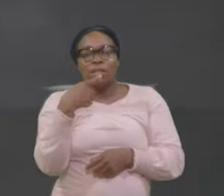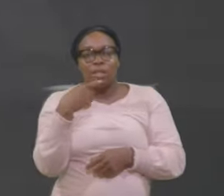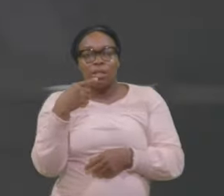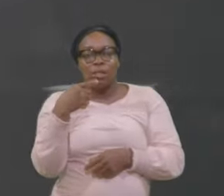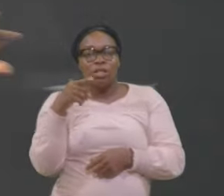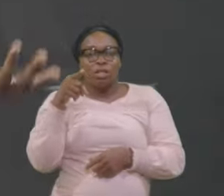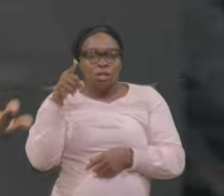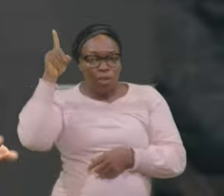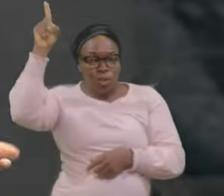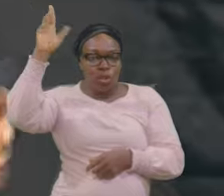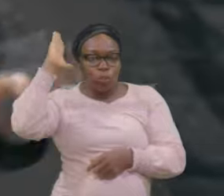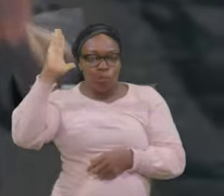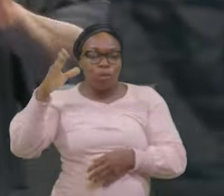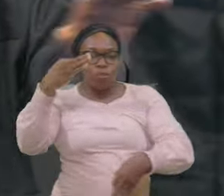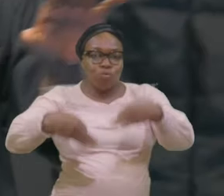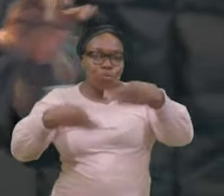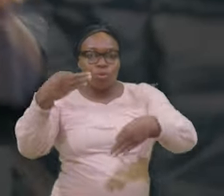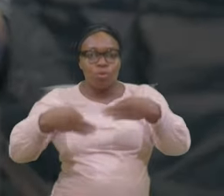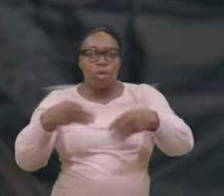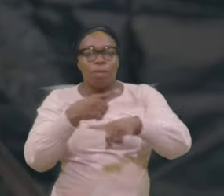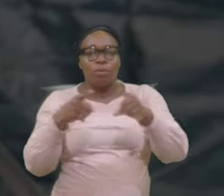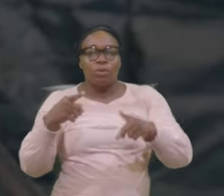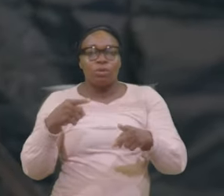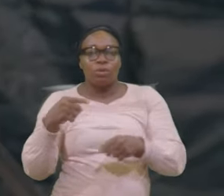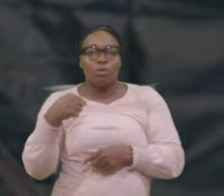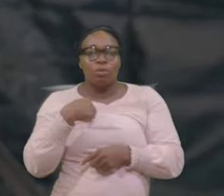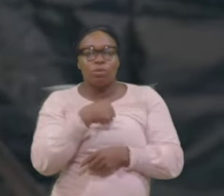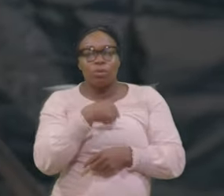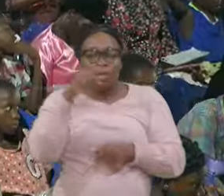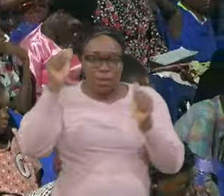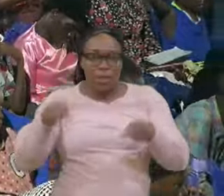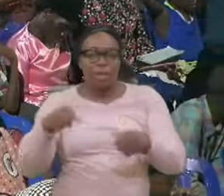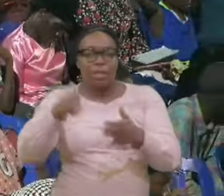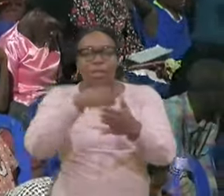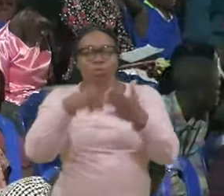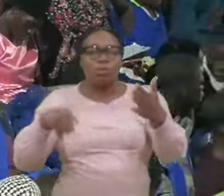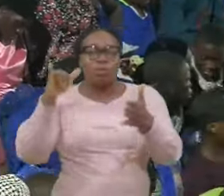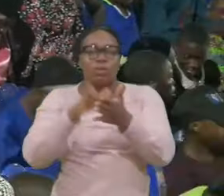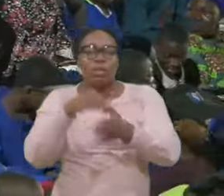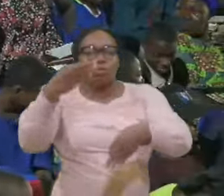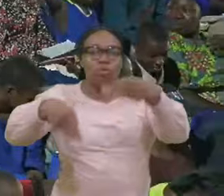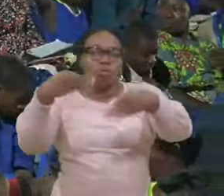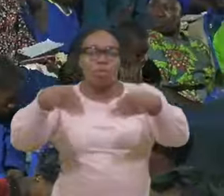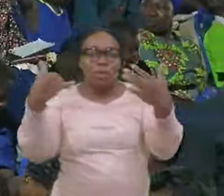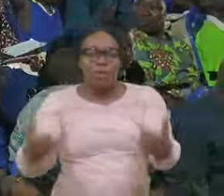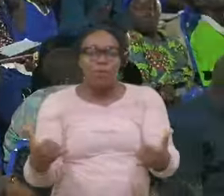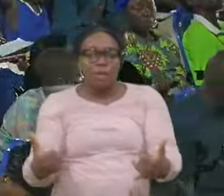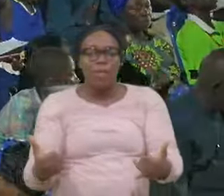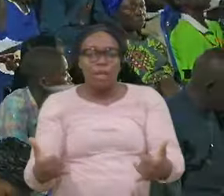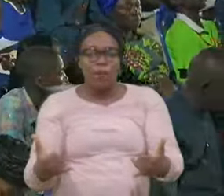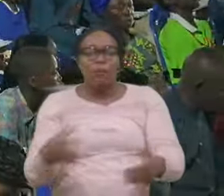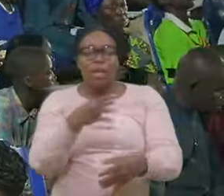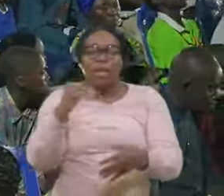He Said But We Can Cance The Judgment Right Here Now And Your Judgment Can Be Can Be Right